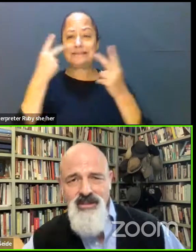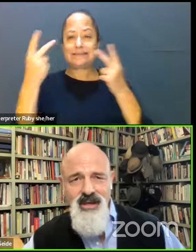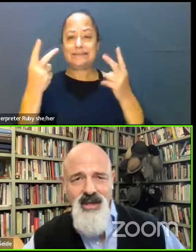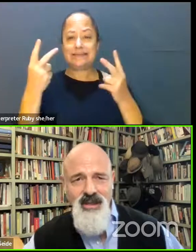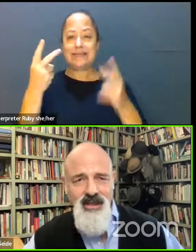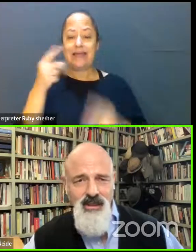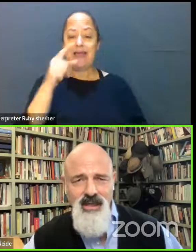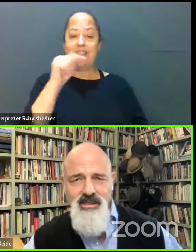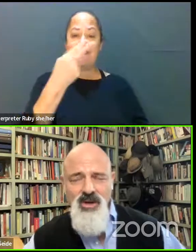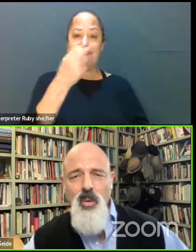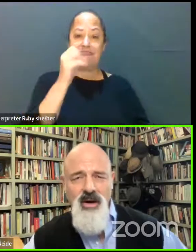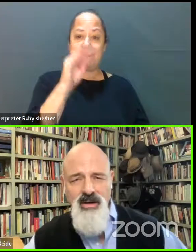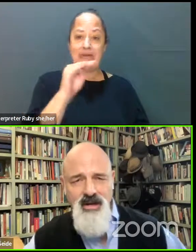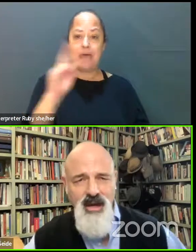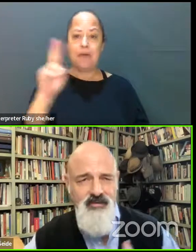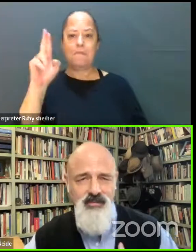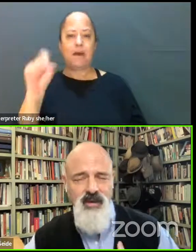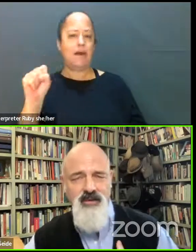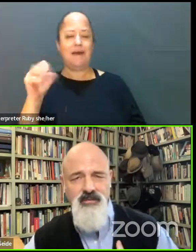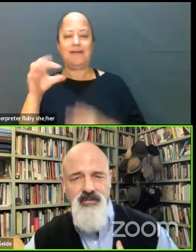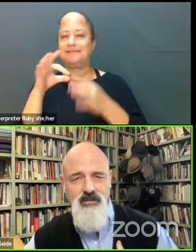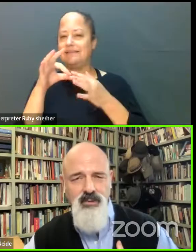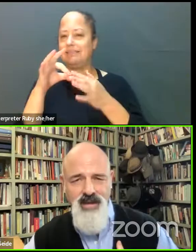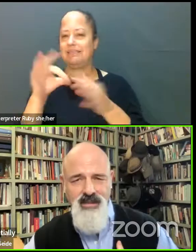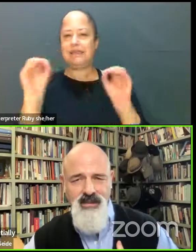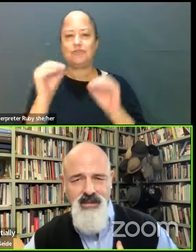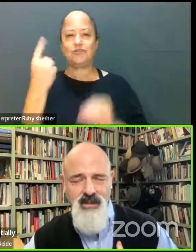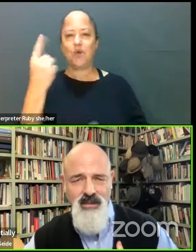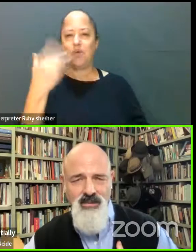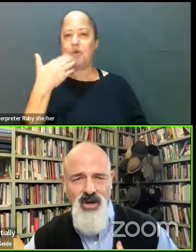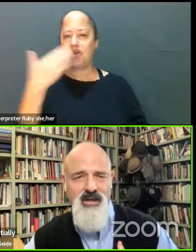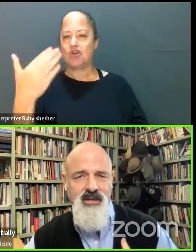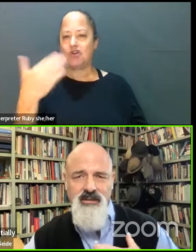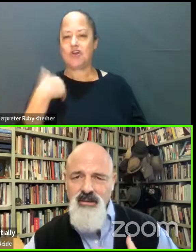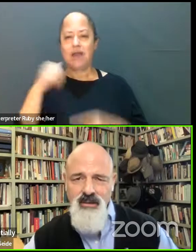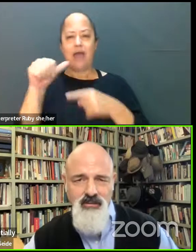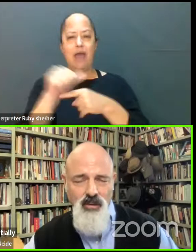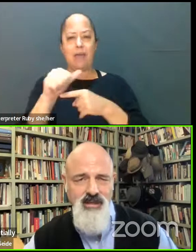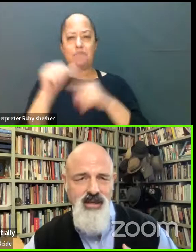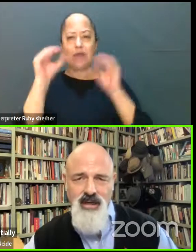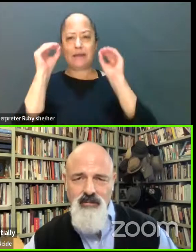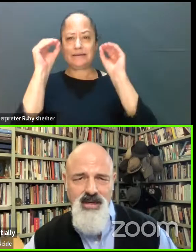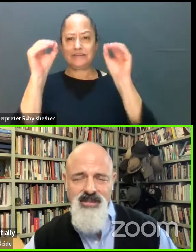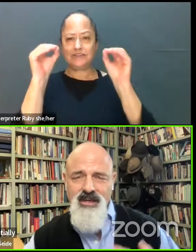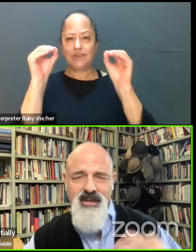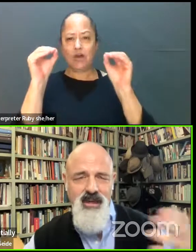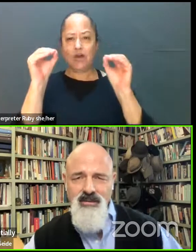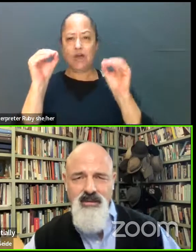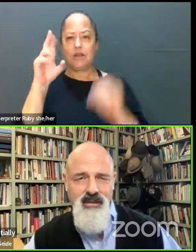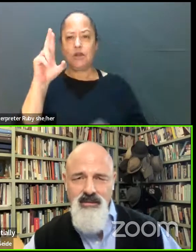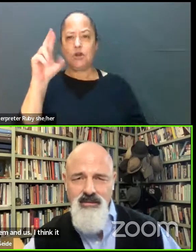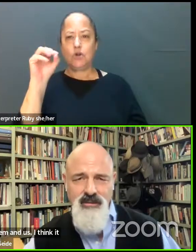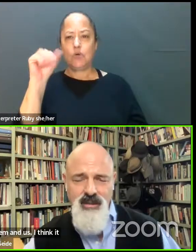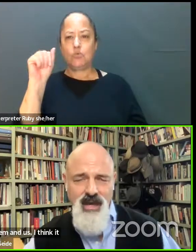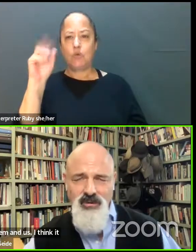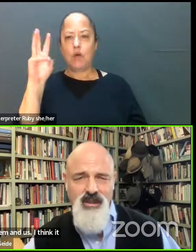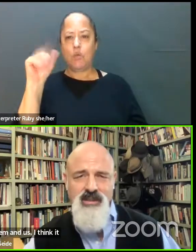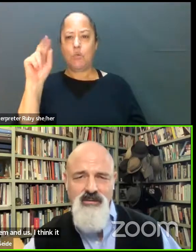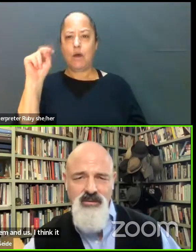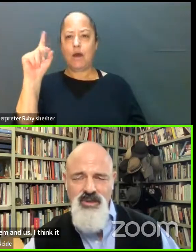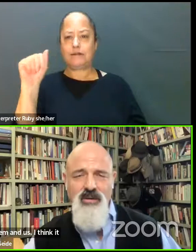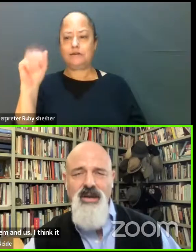usses. I think it leads nowhere good. I've practiced and taught in Rwanda and Bosnia and in